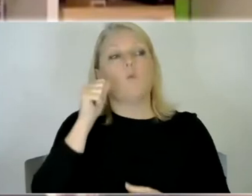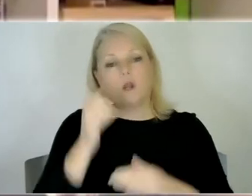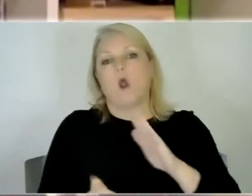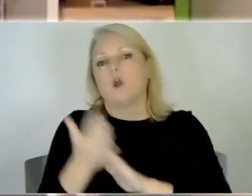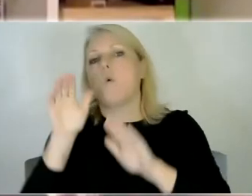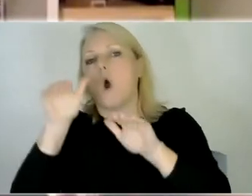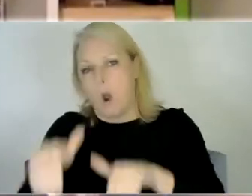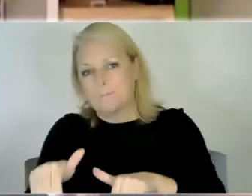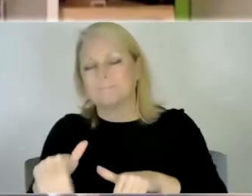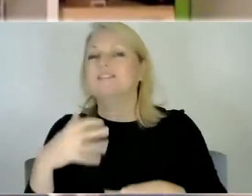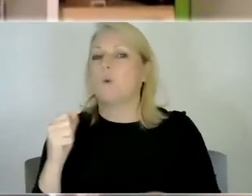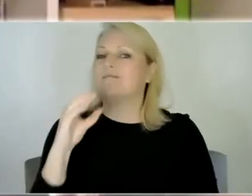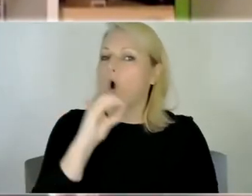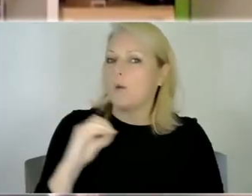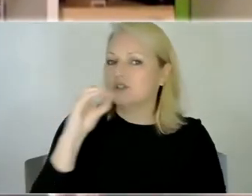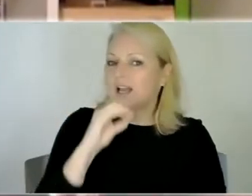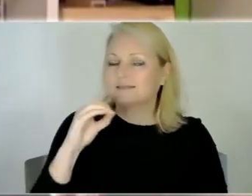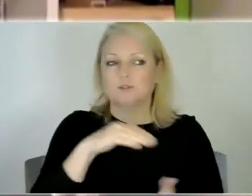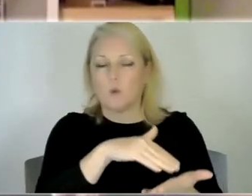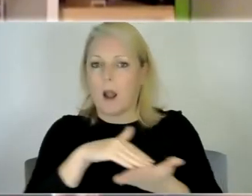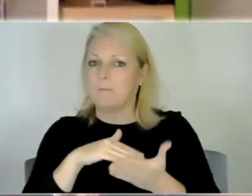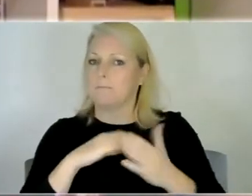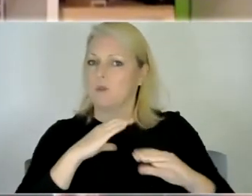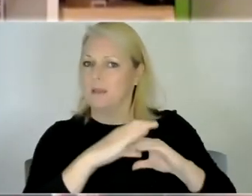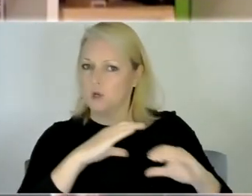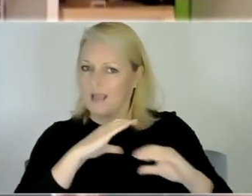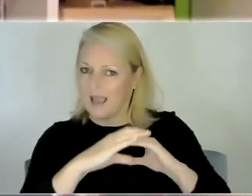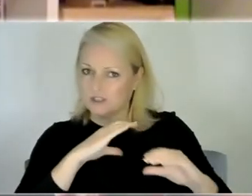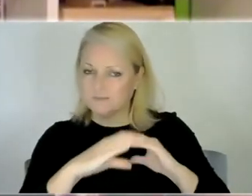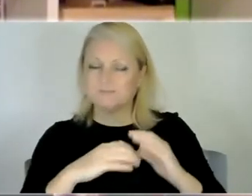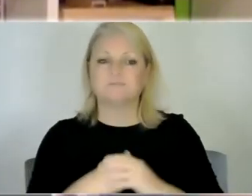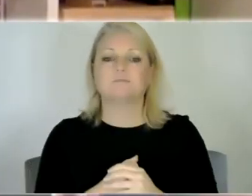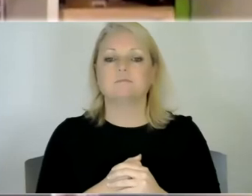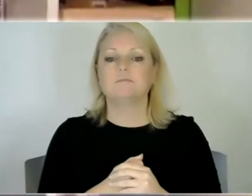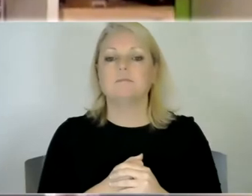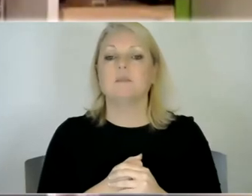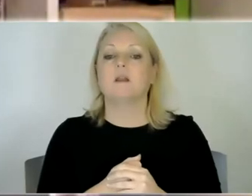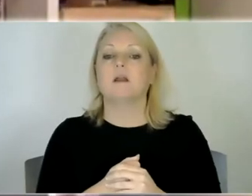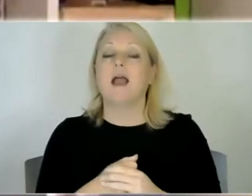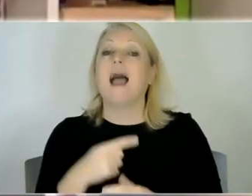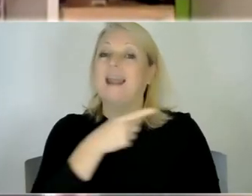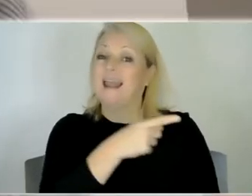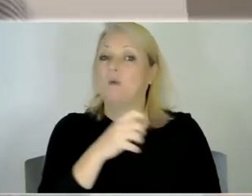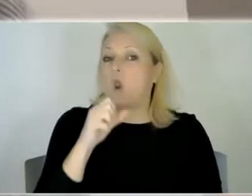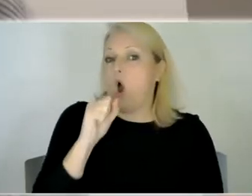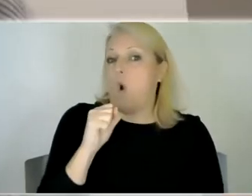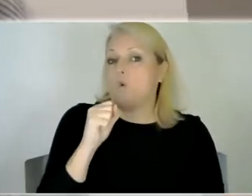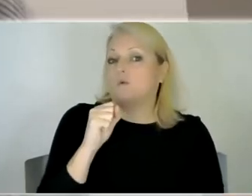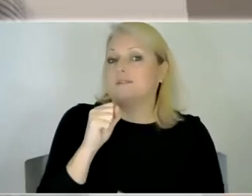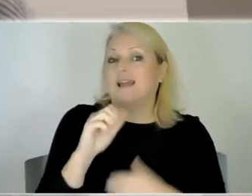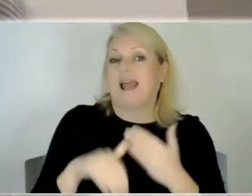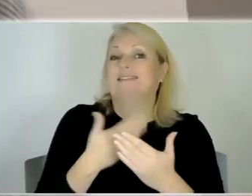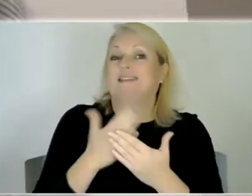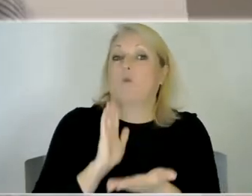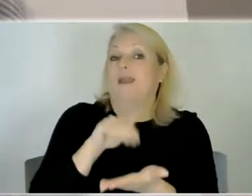to sort of help him understand where it is that he's going so he'll hold on to it until he gets there and and